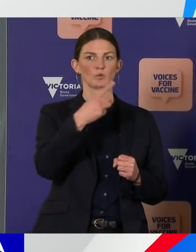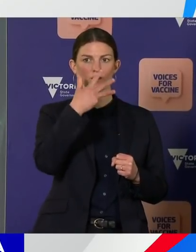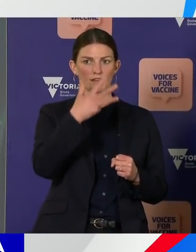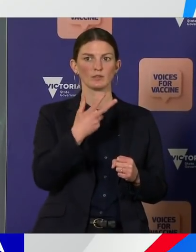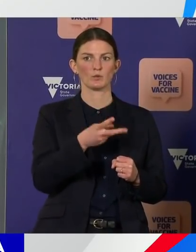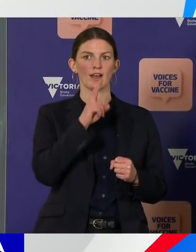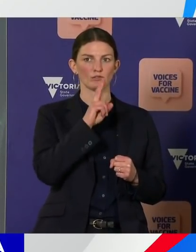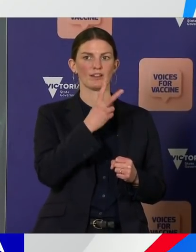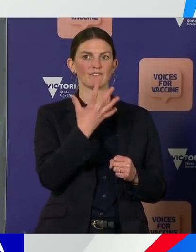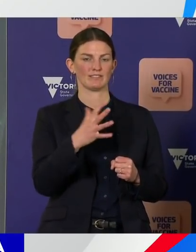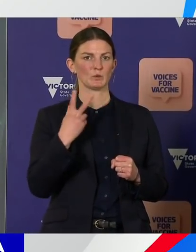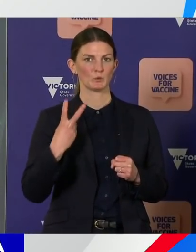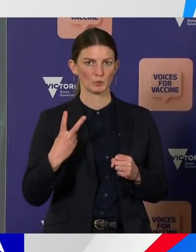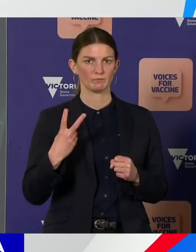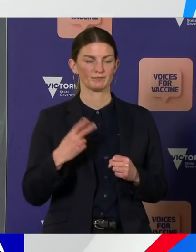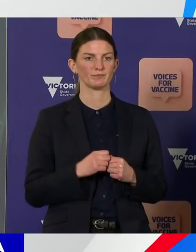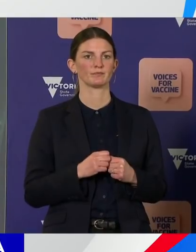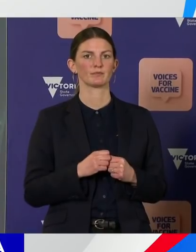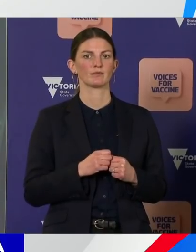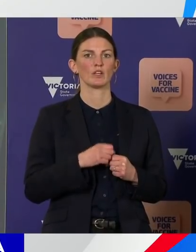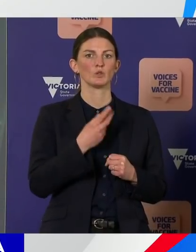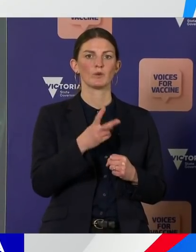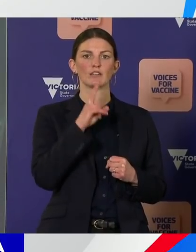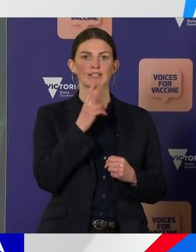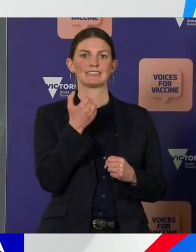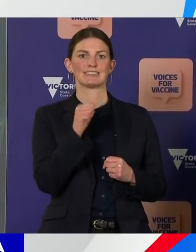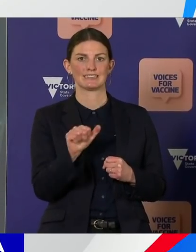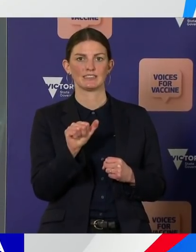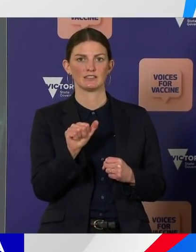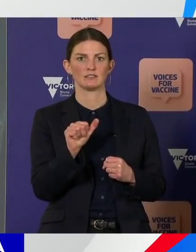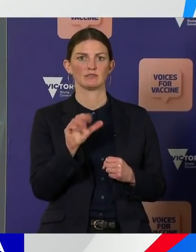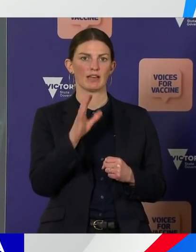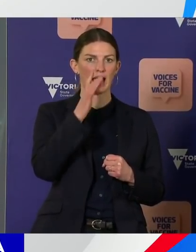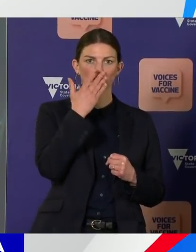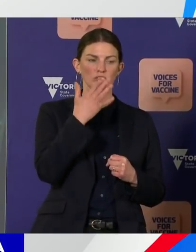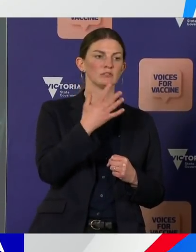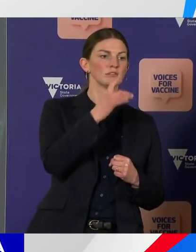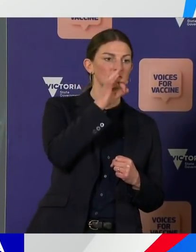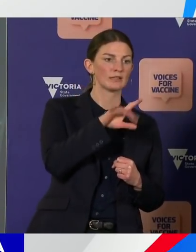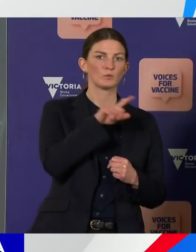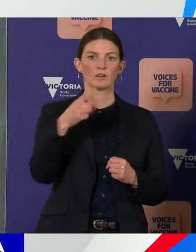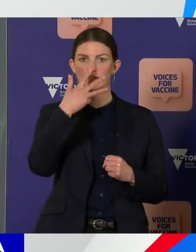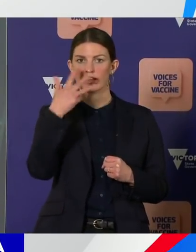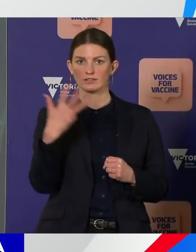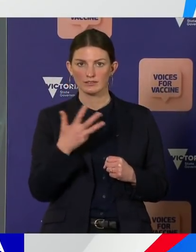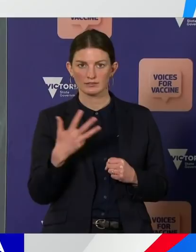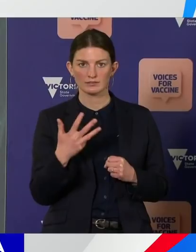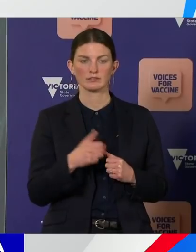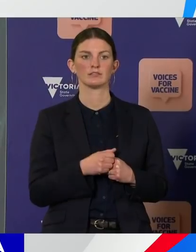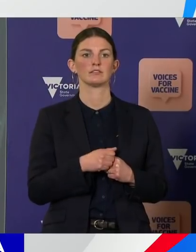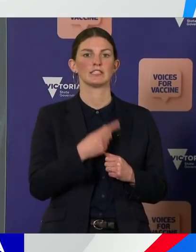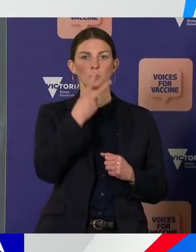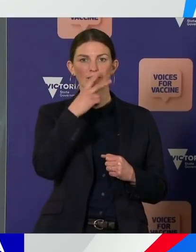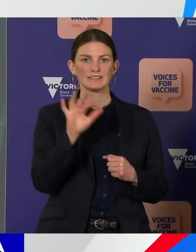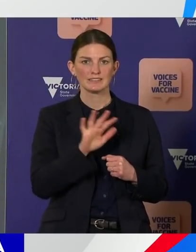9, 260 between 10 and 19, 411 aged in their